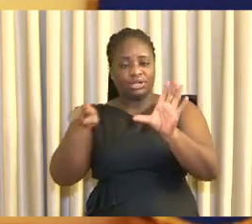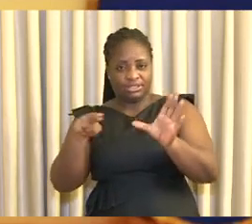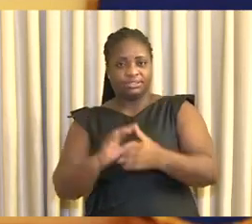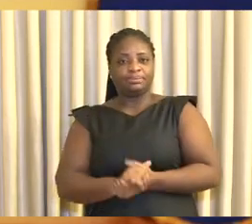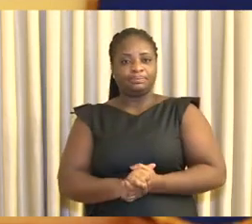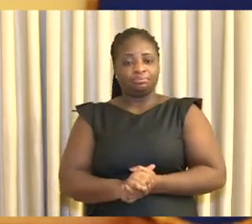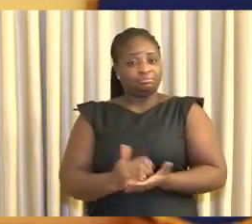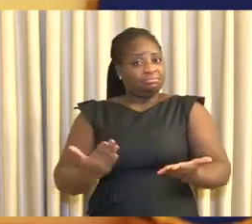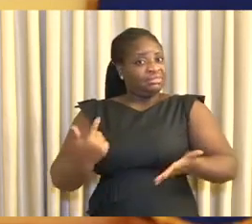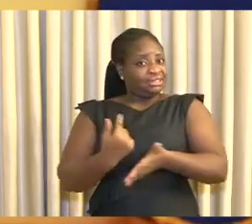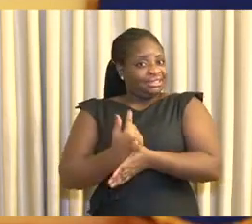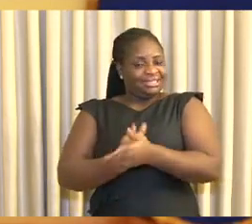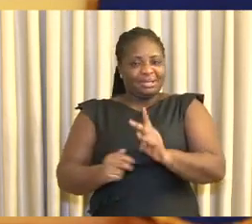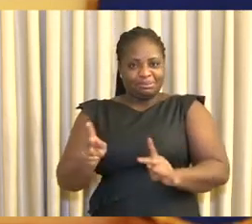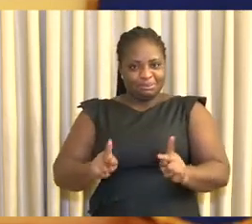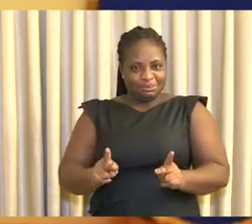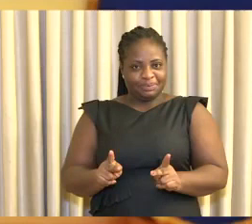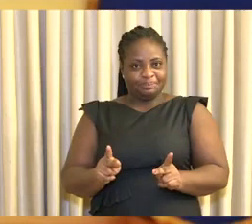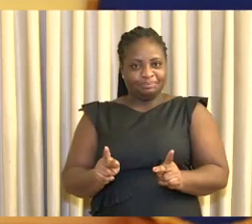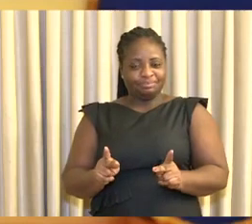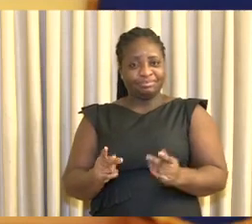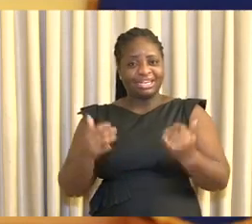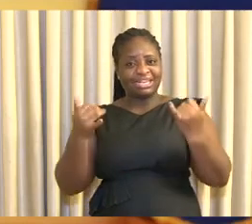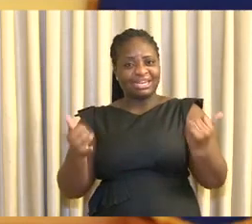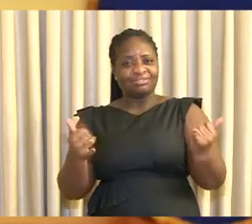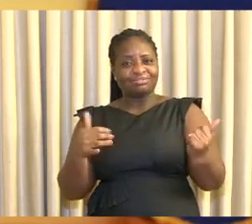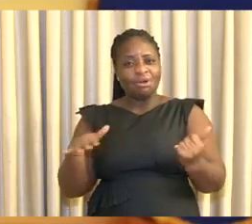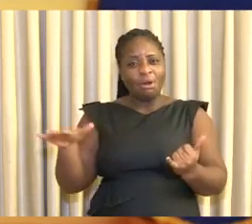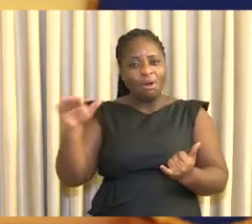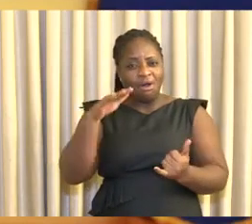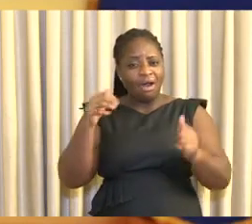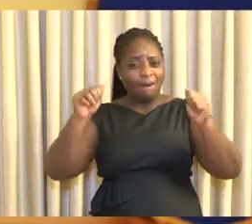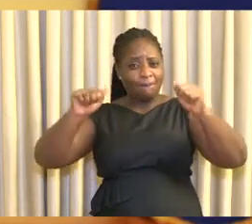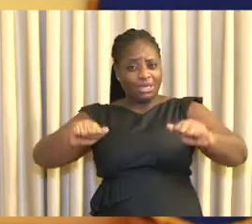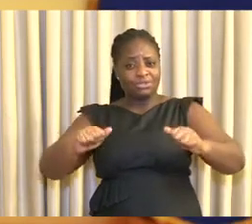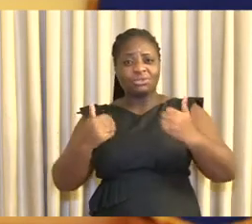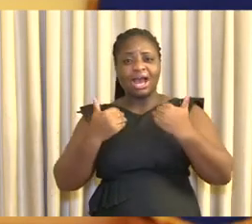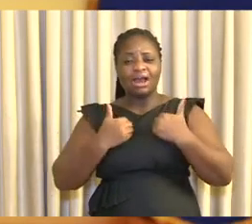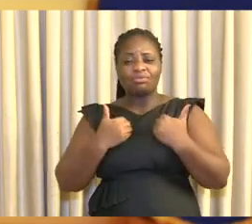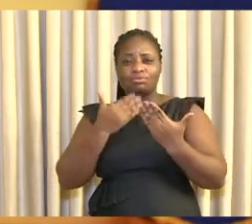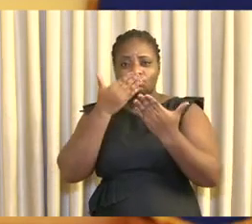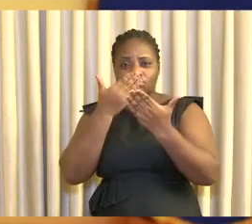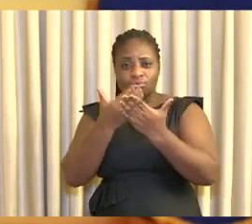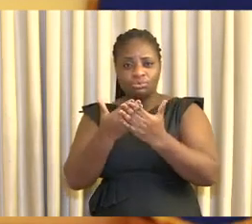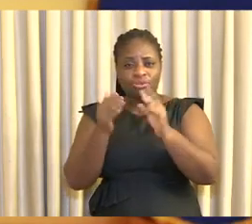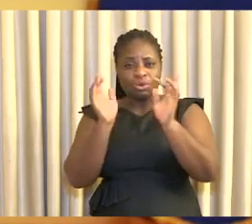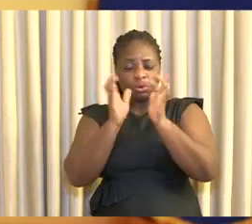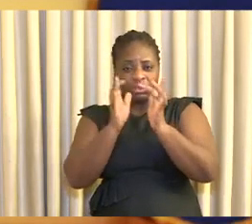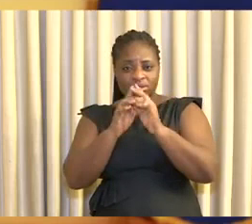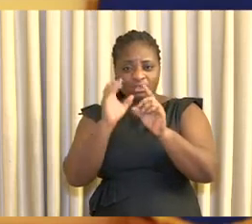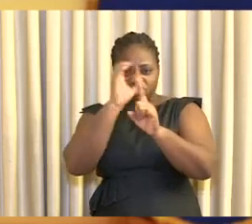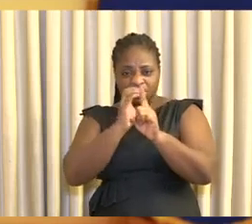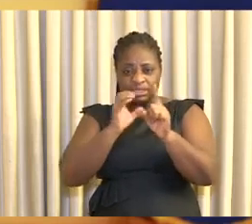Thank Ghanaians. In view of our ability to undertake aggressive contact tracing of infected